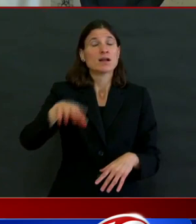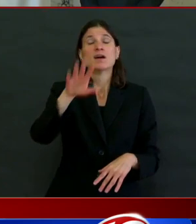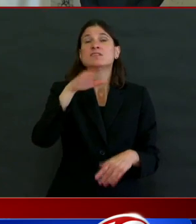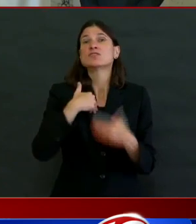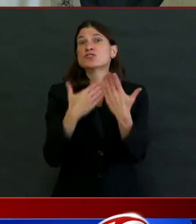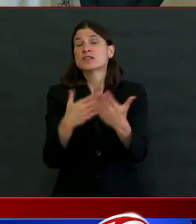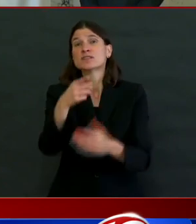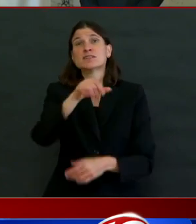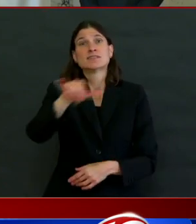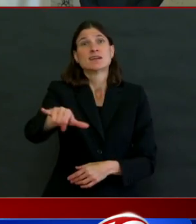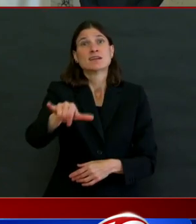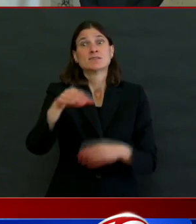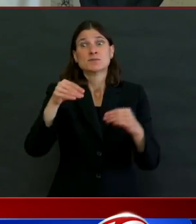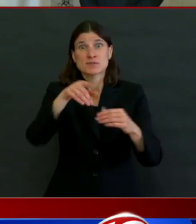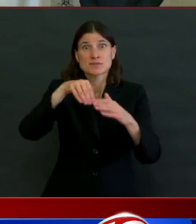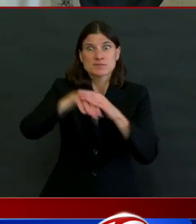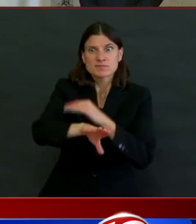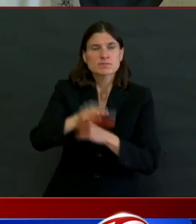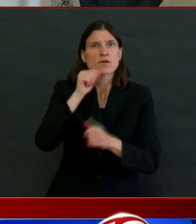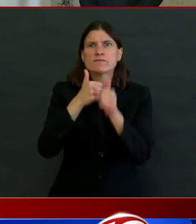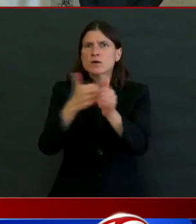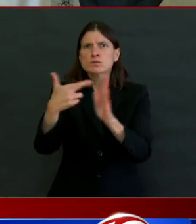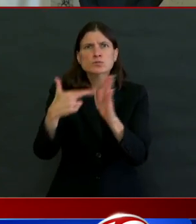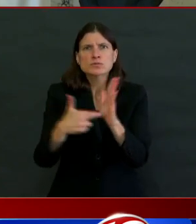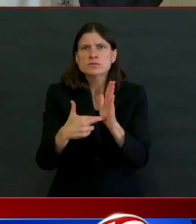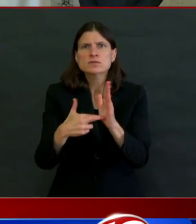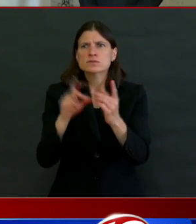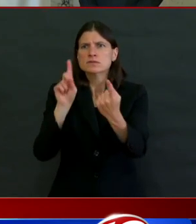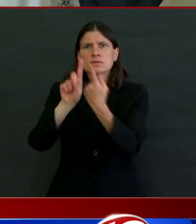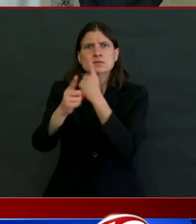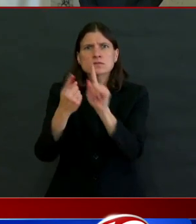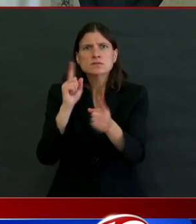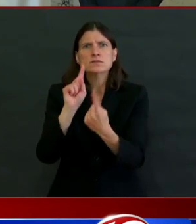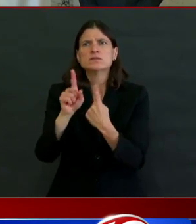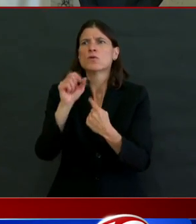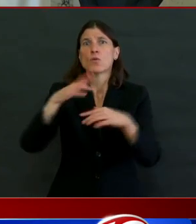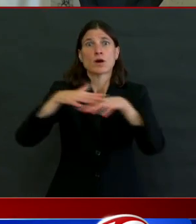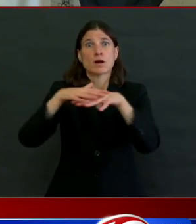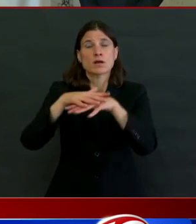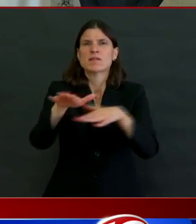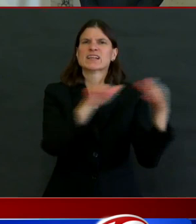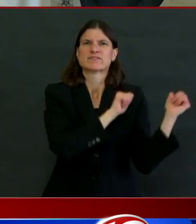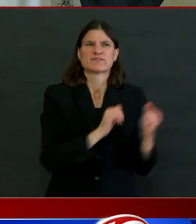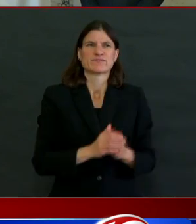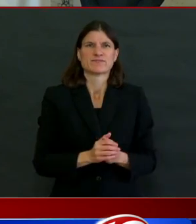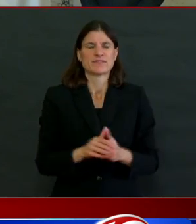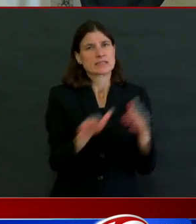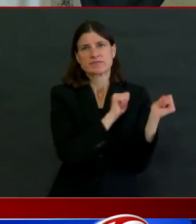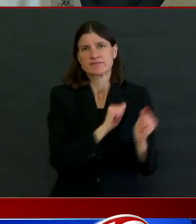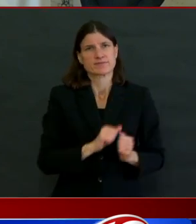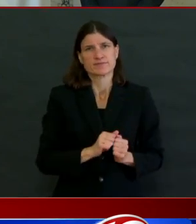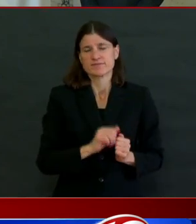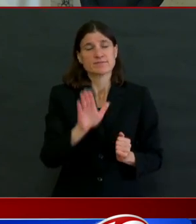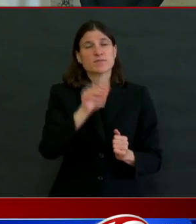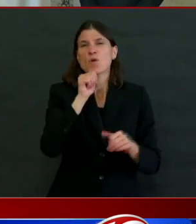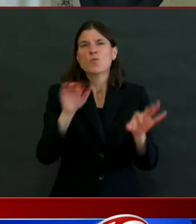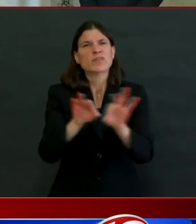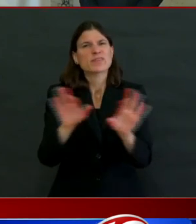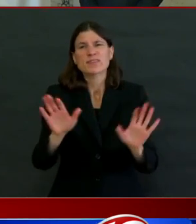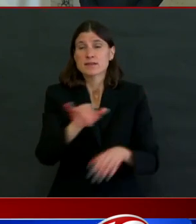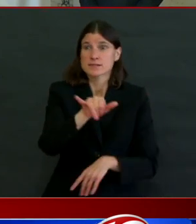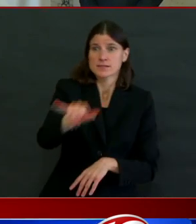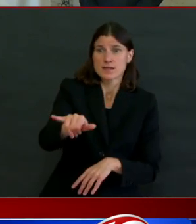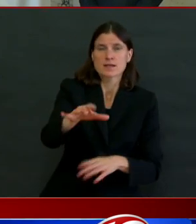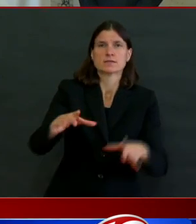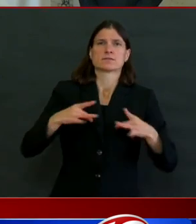day the stay-at-home order is in effect until, and I'm going to hold us all to it because I think it's essential. Back to Brian Crandall's